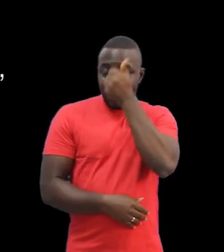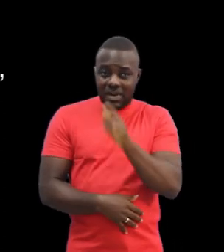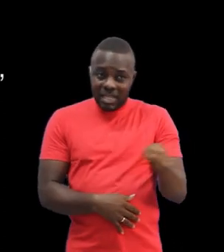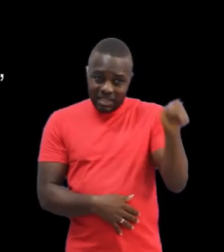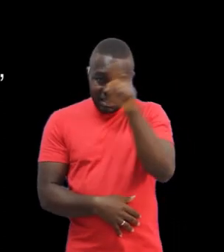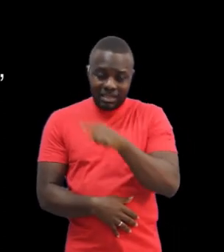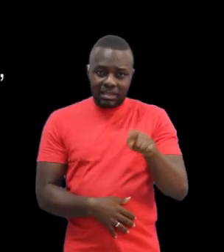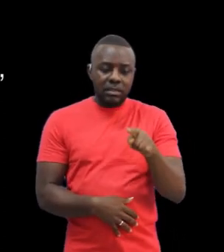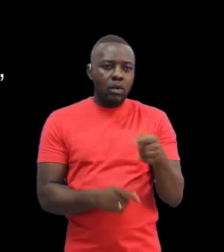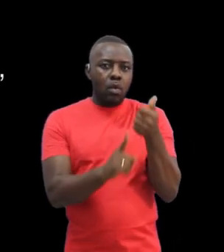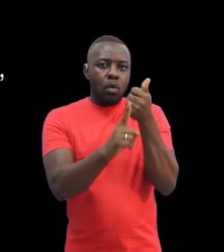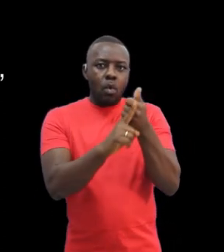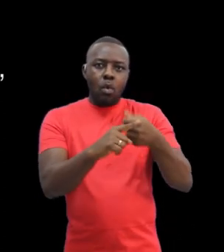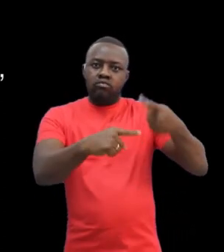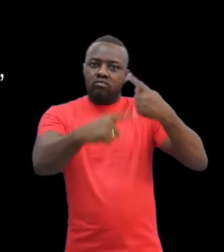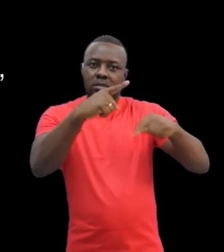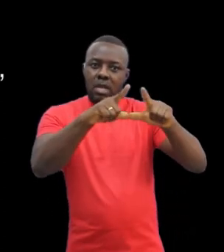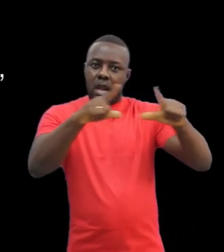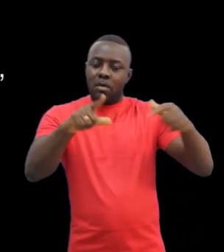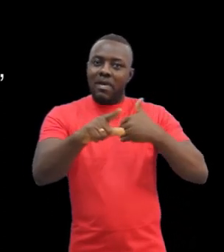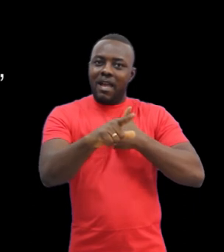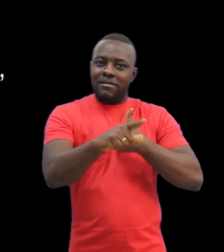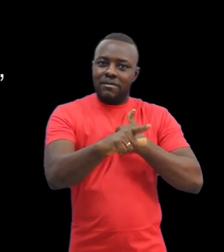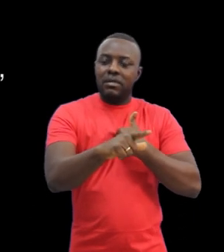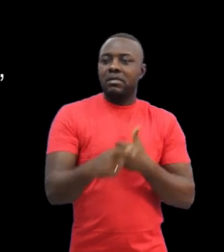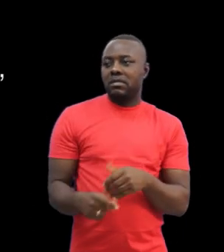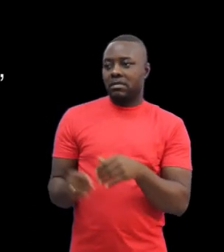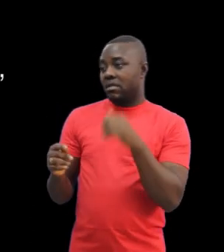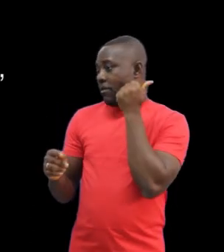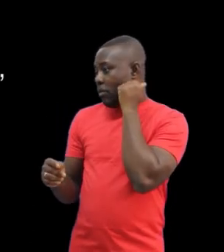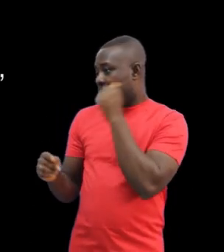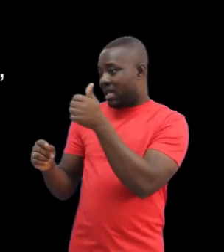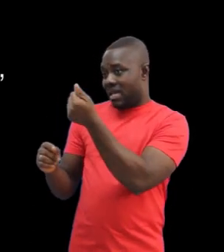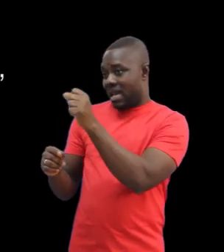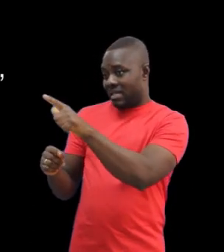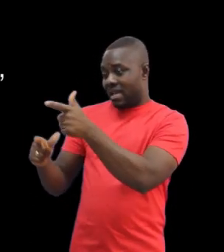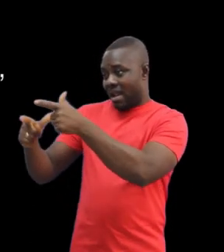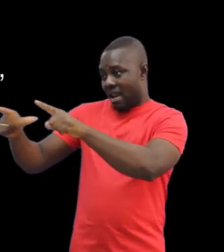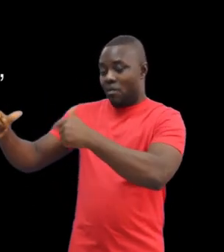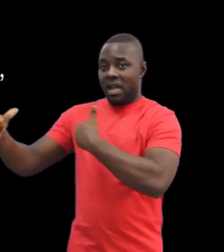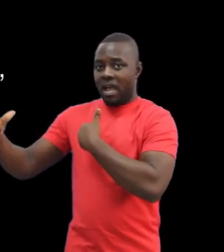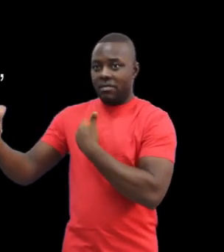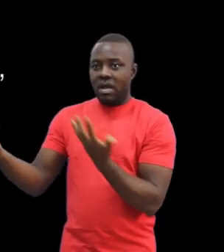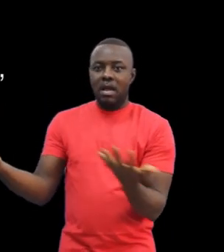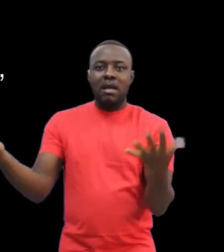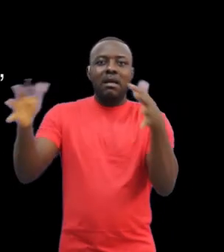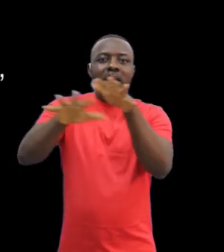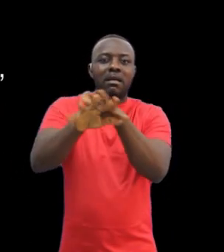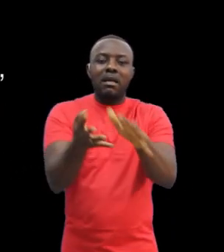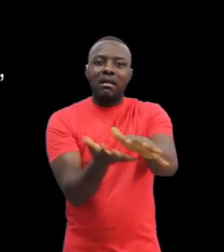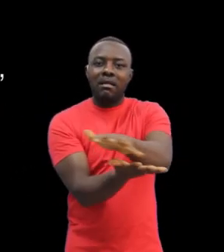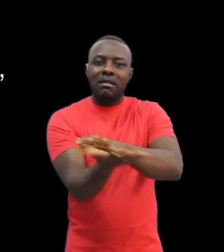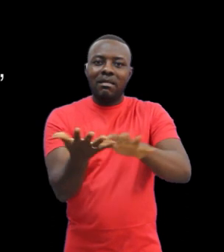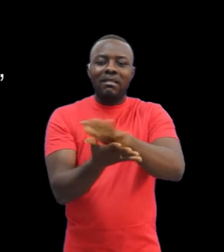LSFA, is a generic term of sign language widely used among French-speaking West and Central Africa. With two